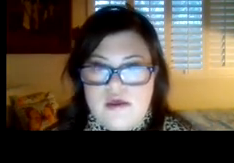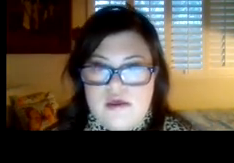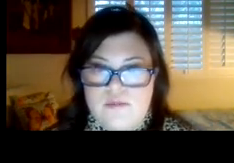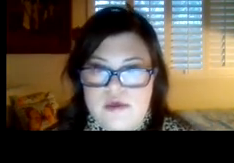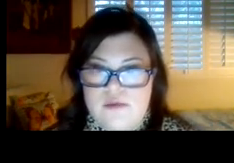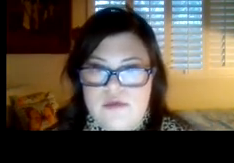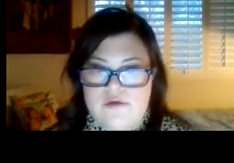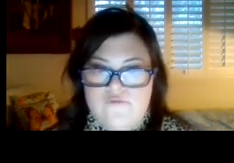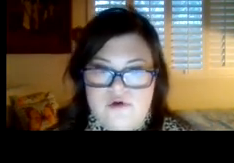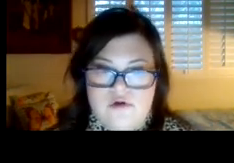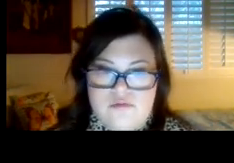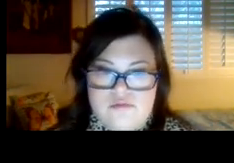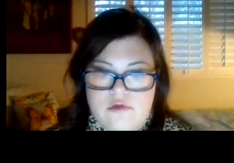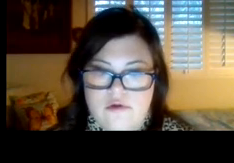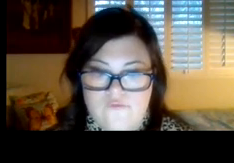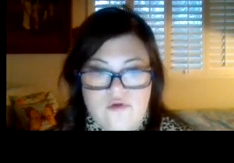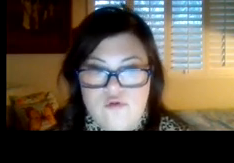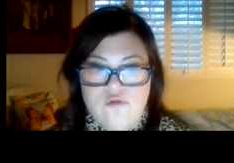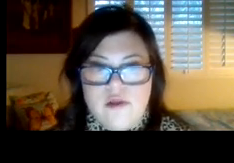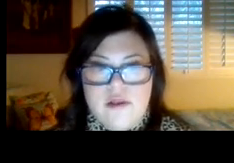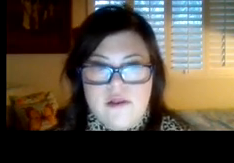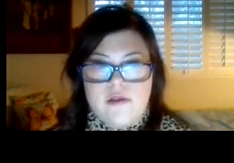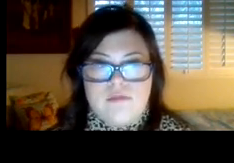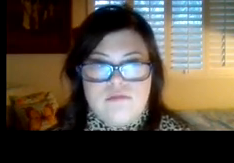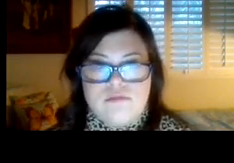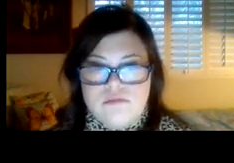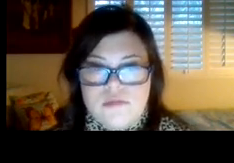It made me feel confused. Confused.